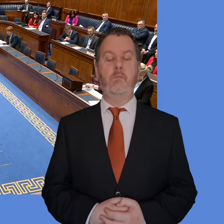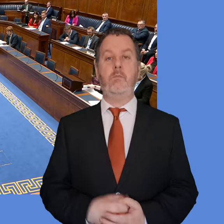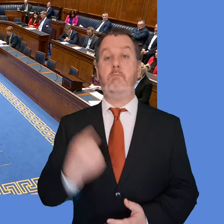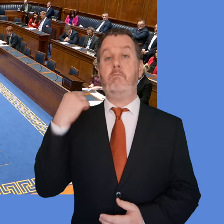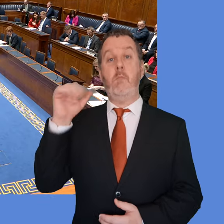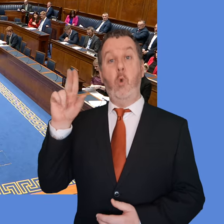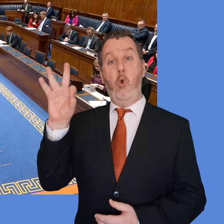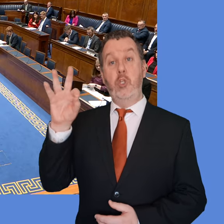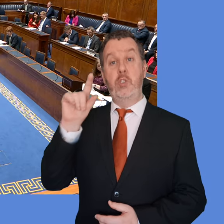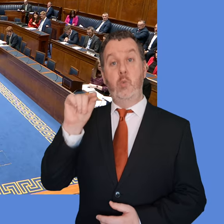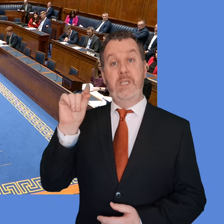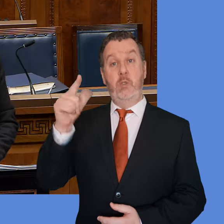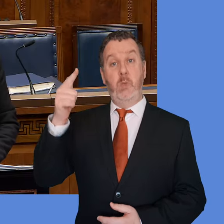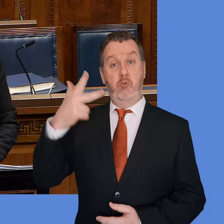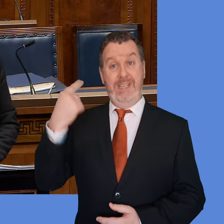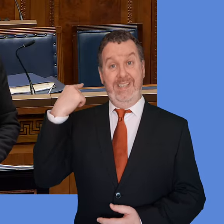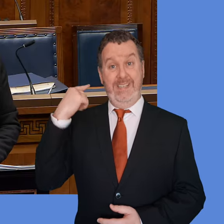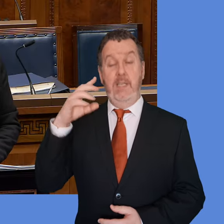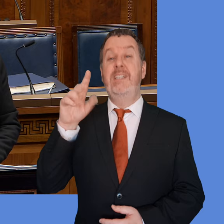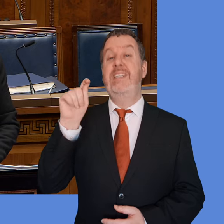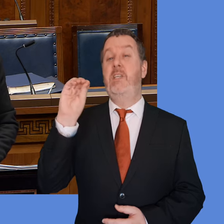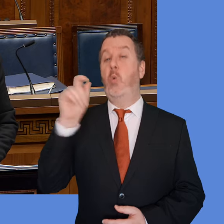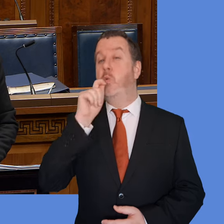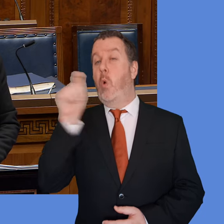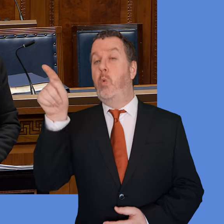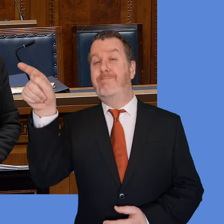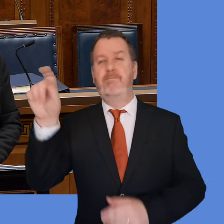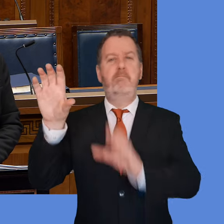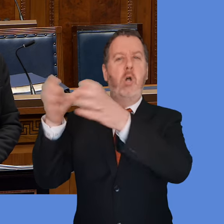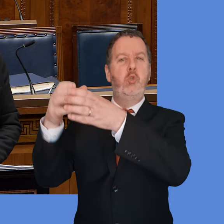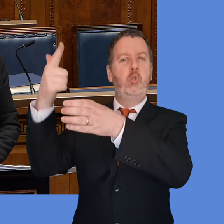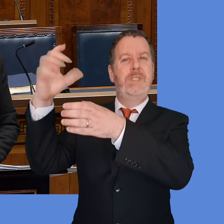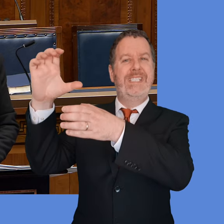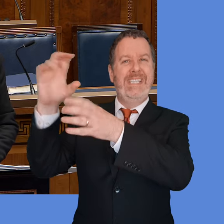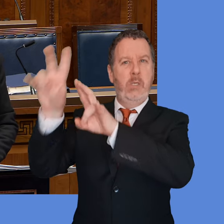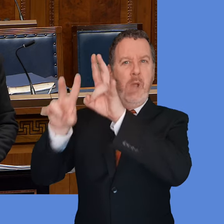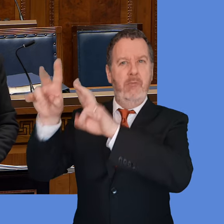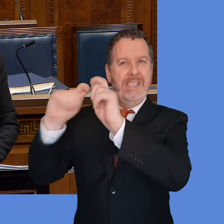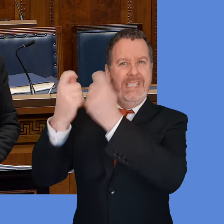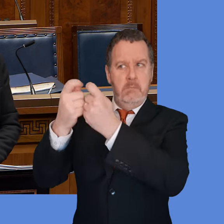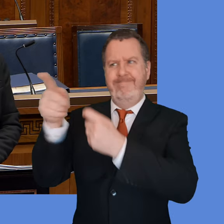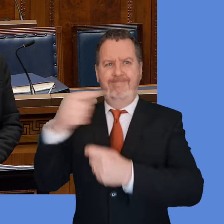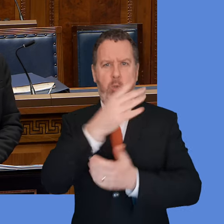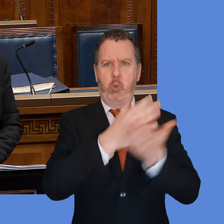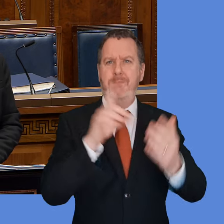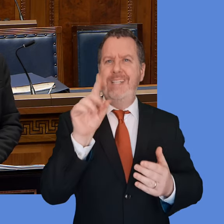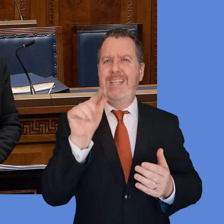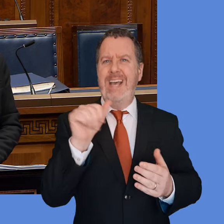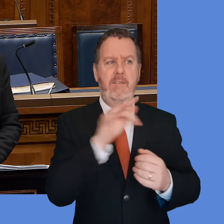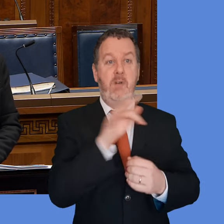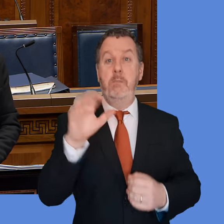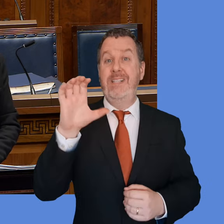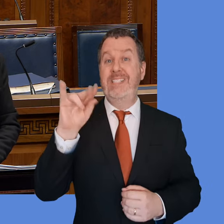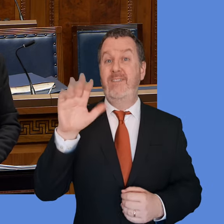In August 2023, TEO notified the module 2c inquiry team of the potential loss of data from civil service-supplied mobile